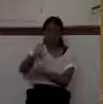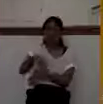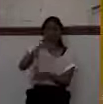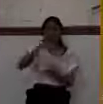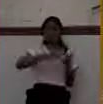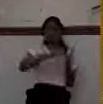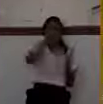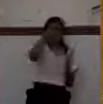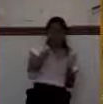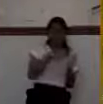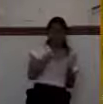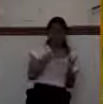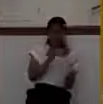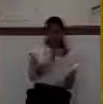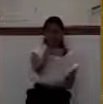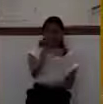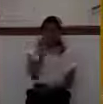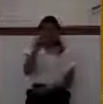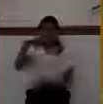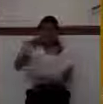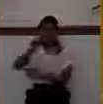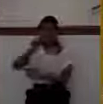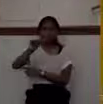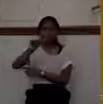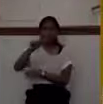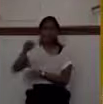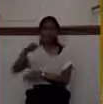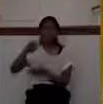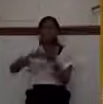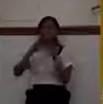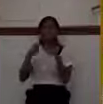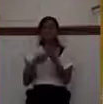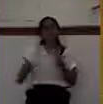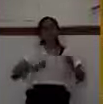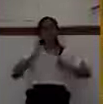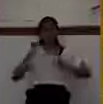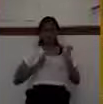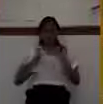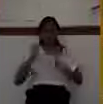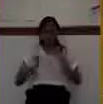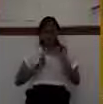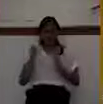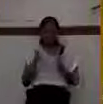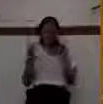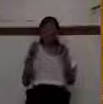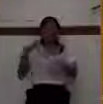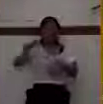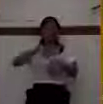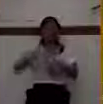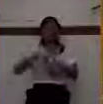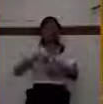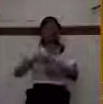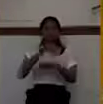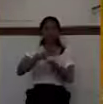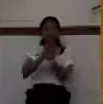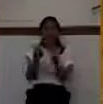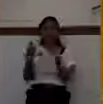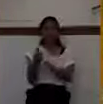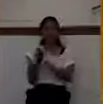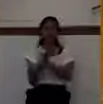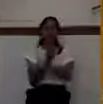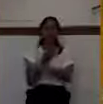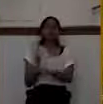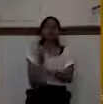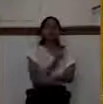means the emotions. And what it's saying is, is that many times in the Bible, the Bible will use the language of human